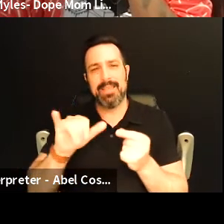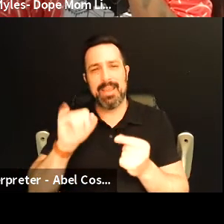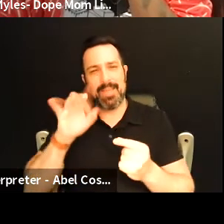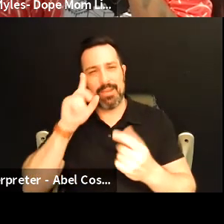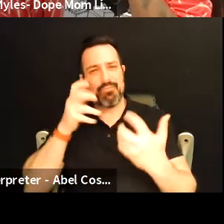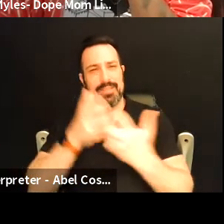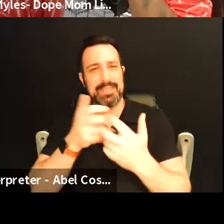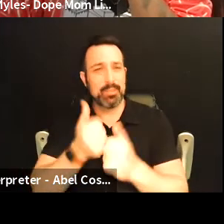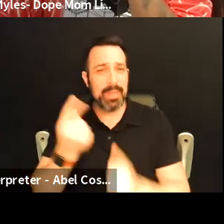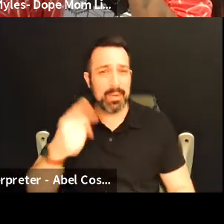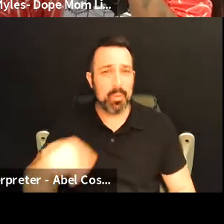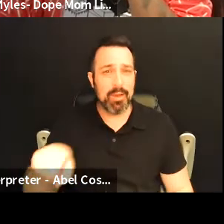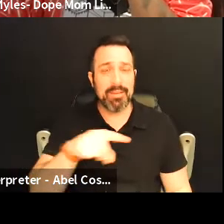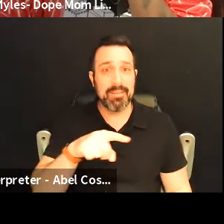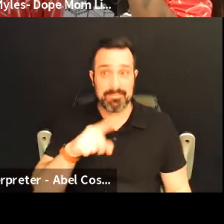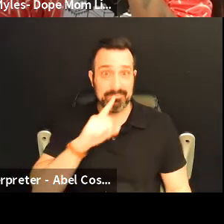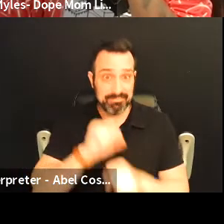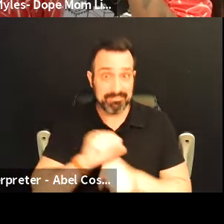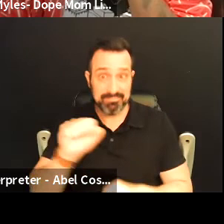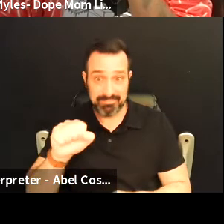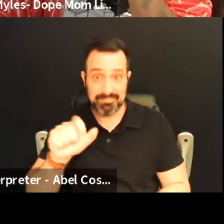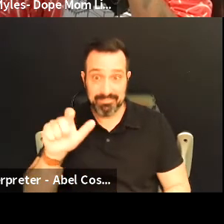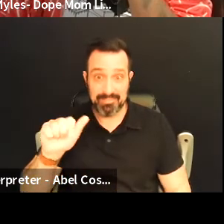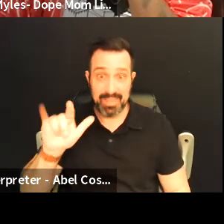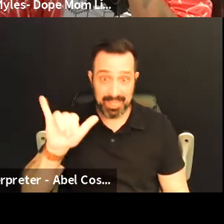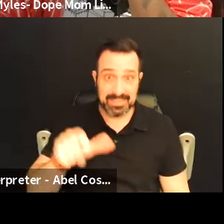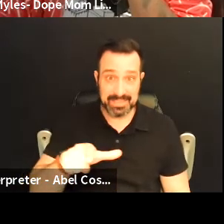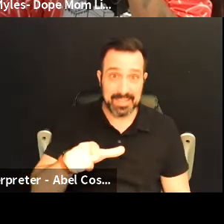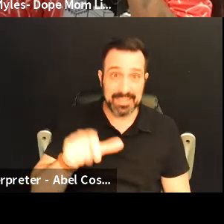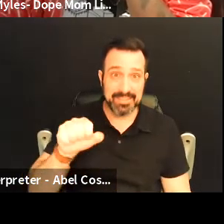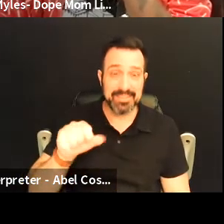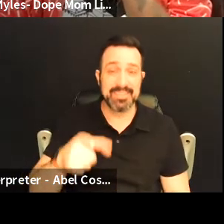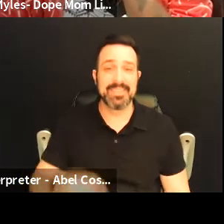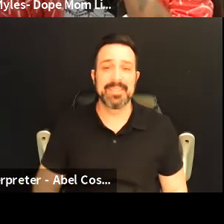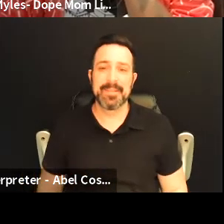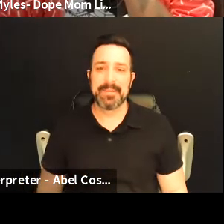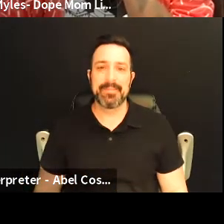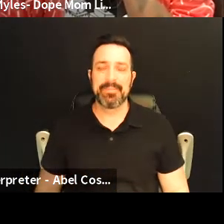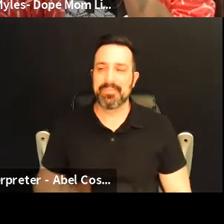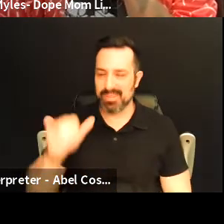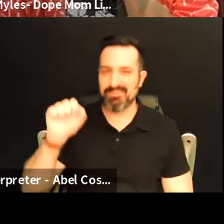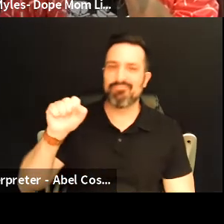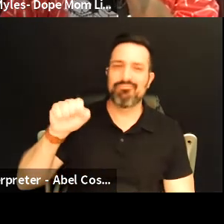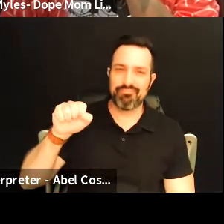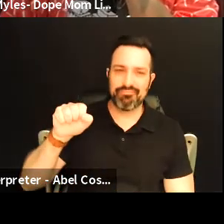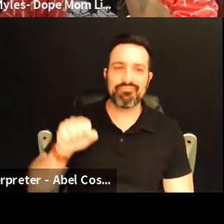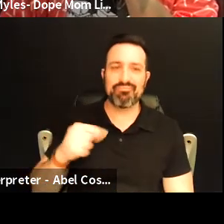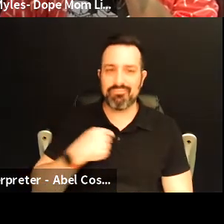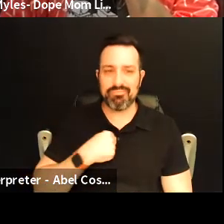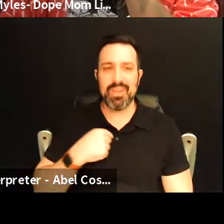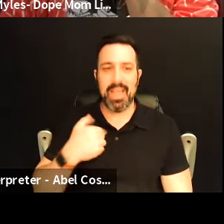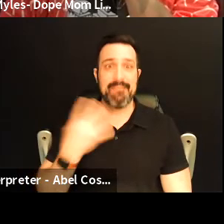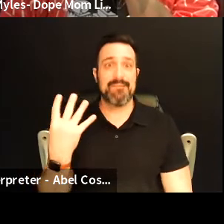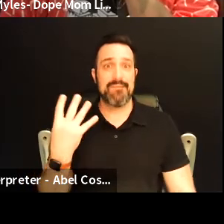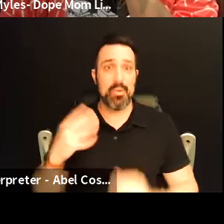with anyone um does it it does Alicia jump in there yeah I mean um I have four